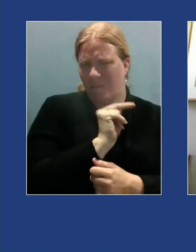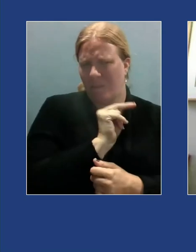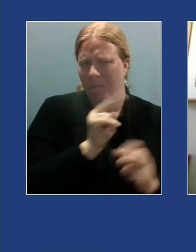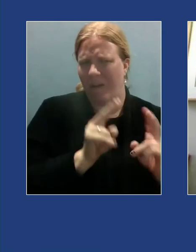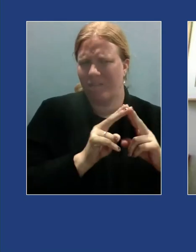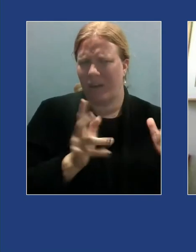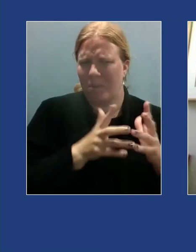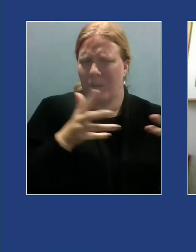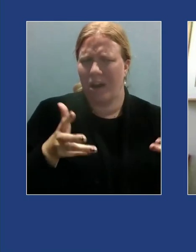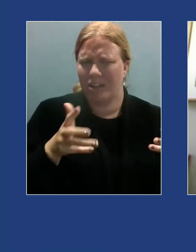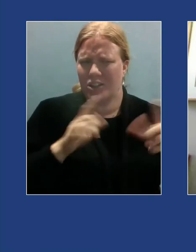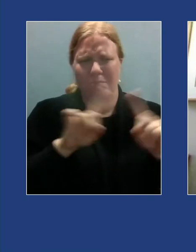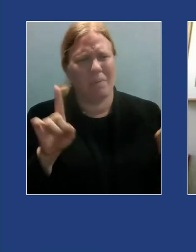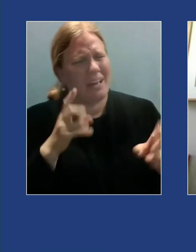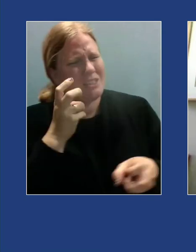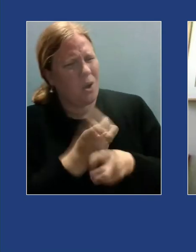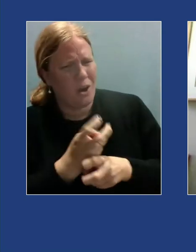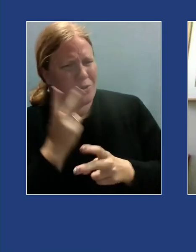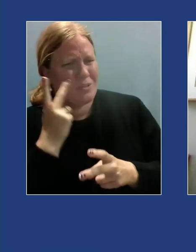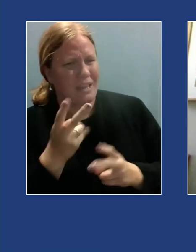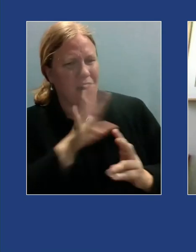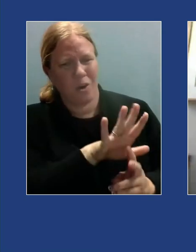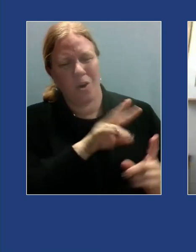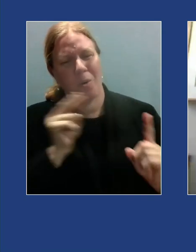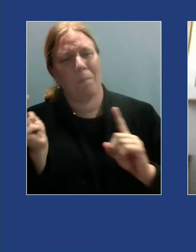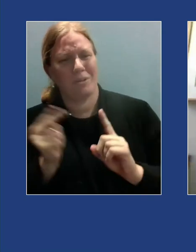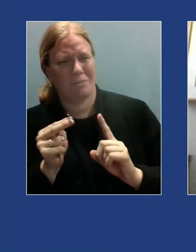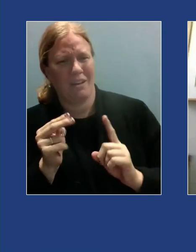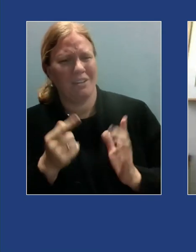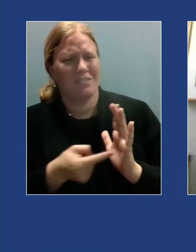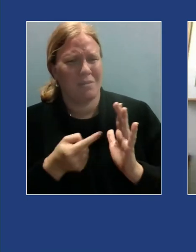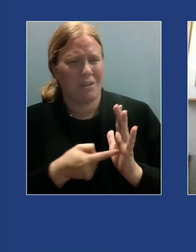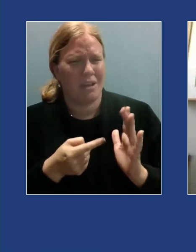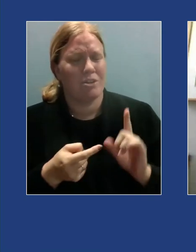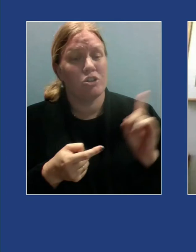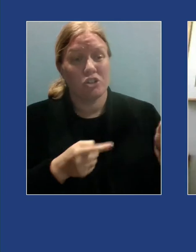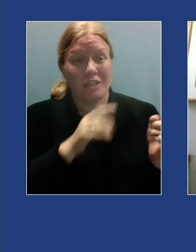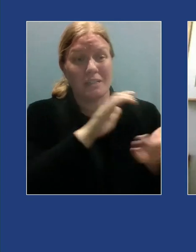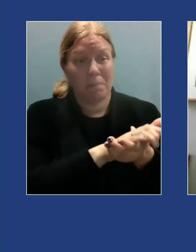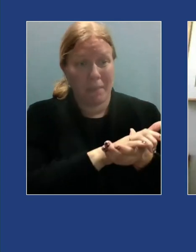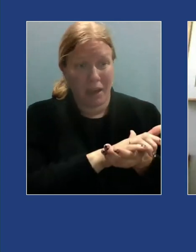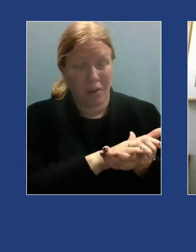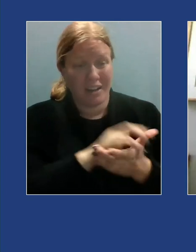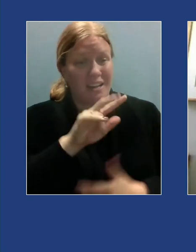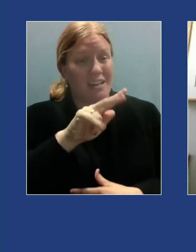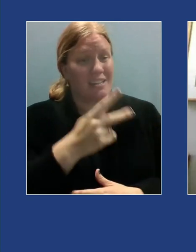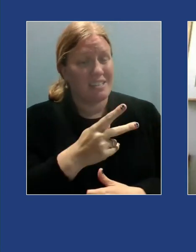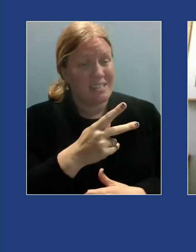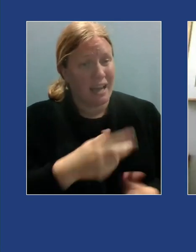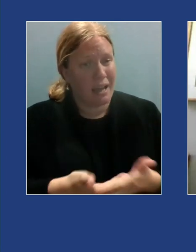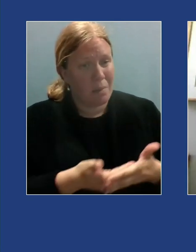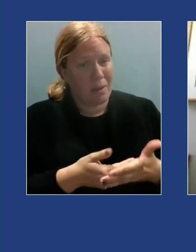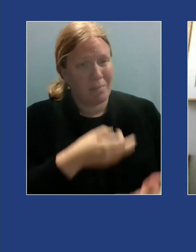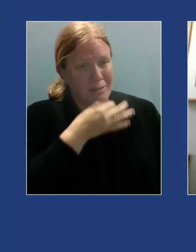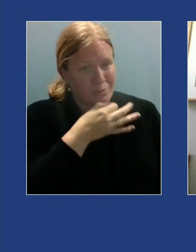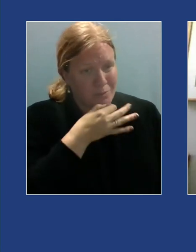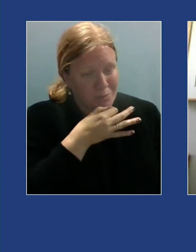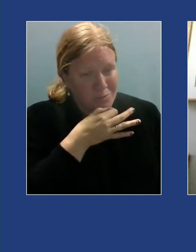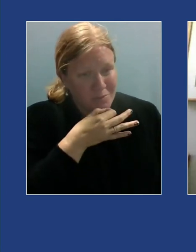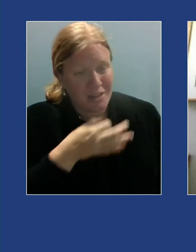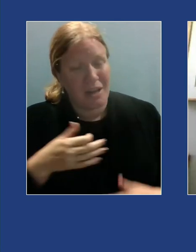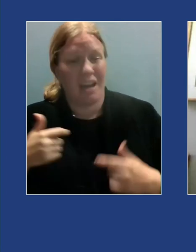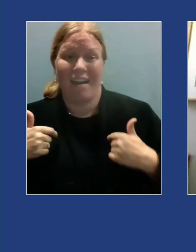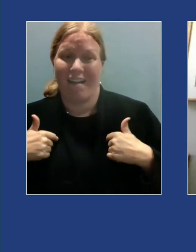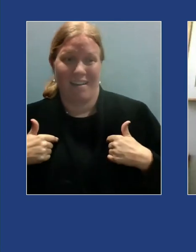married with a second baby on the way I am single and have a history of unhealthy relationships the topic of this year's